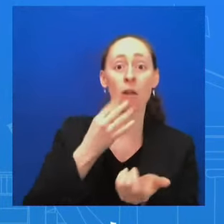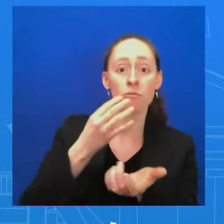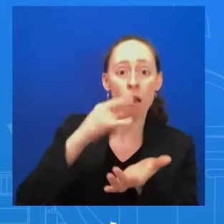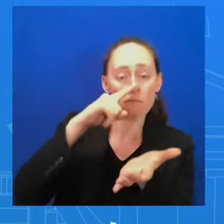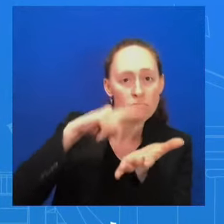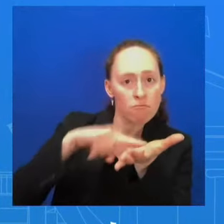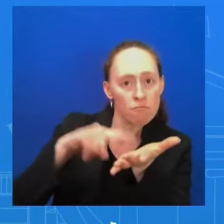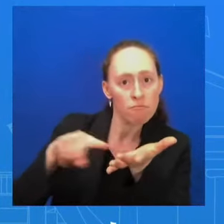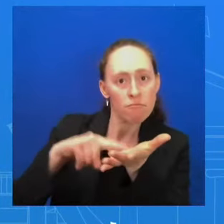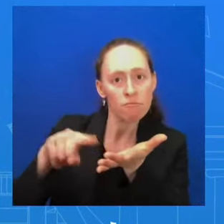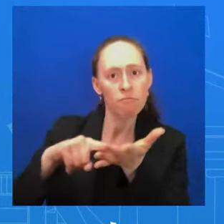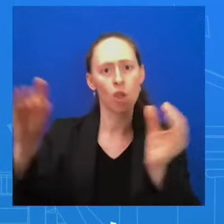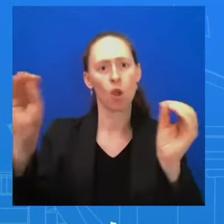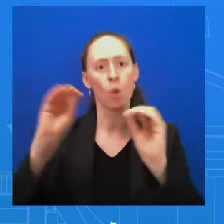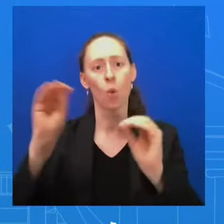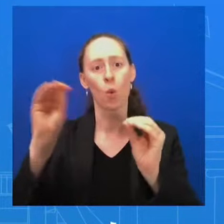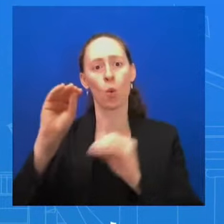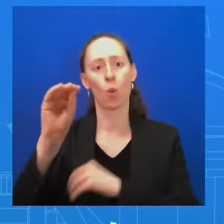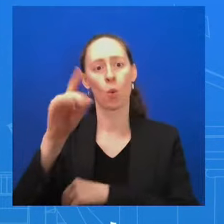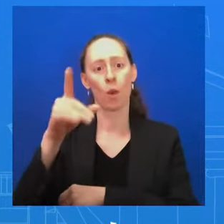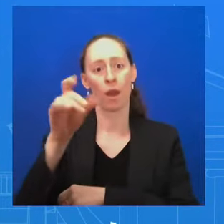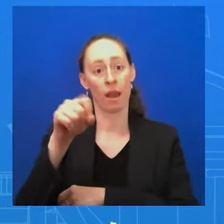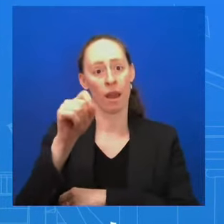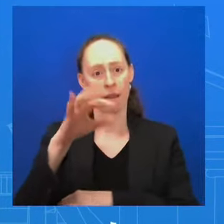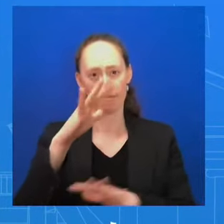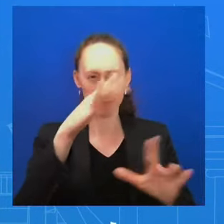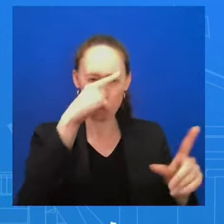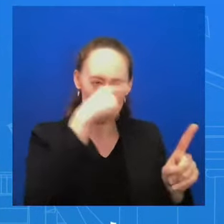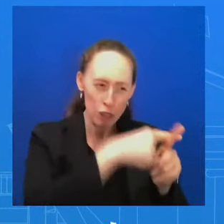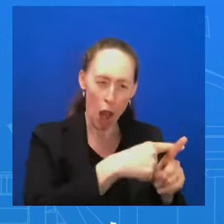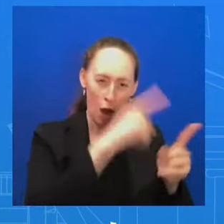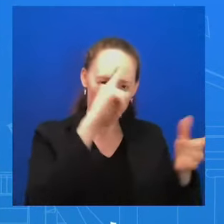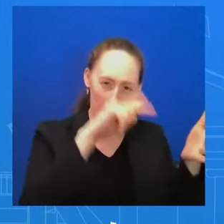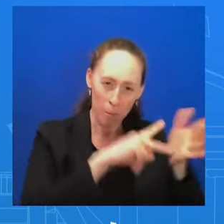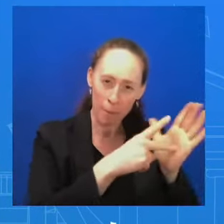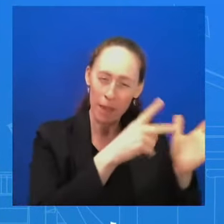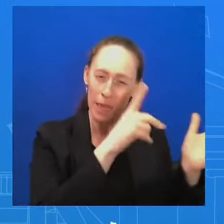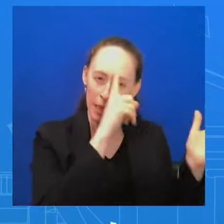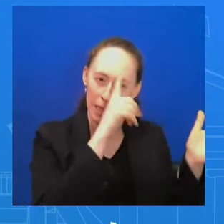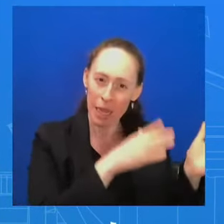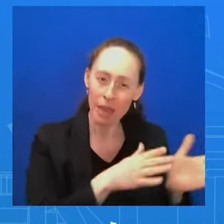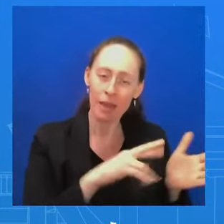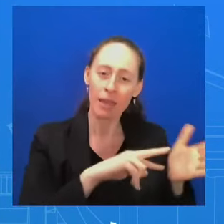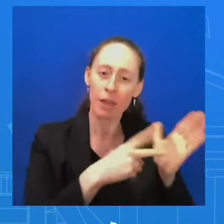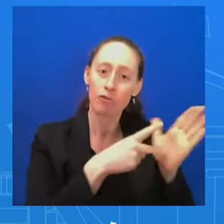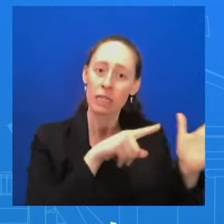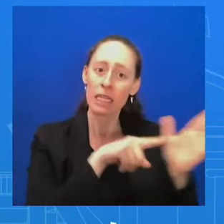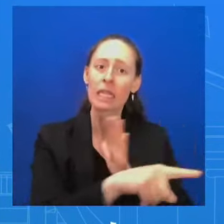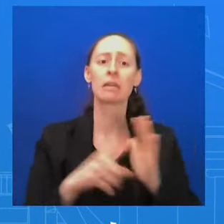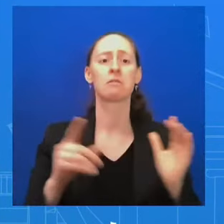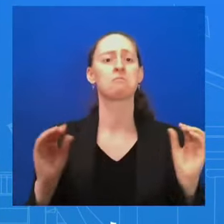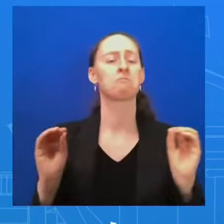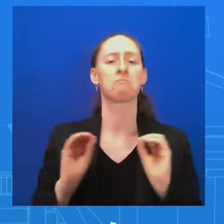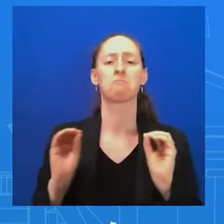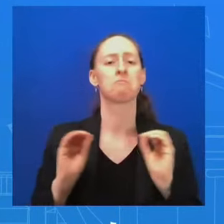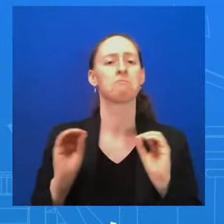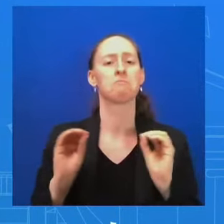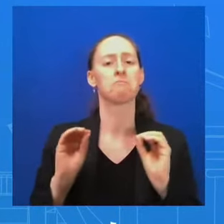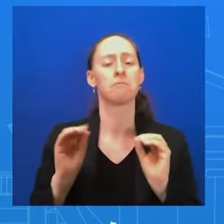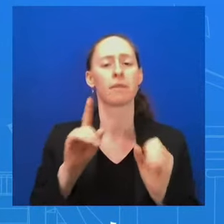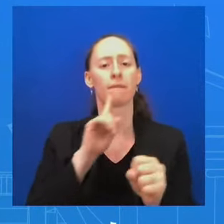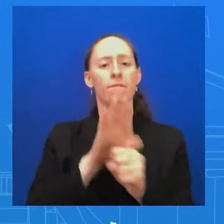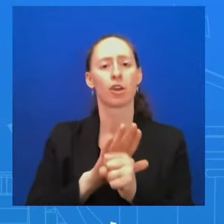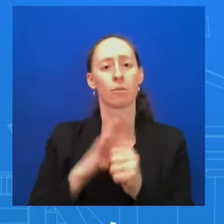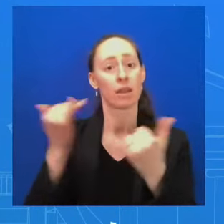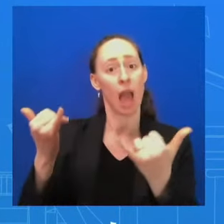WCK and Chef Andres. They're working their way through now an independent follow-on investigation, which I